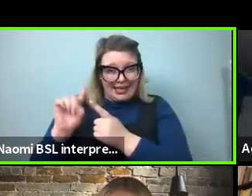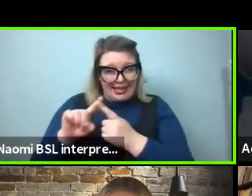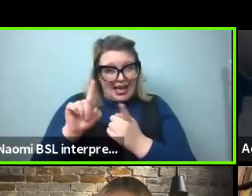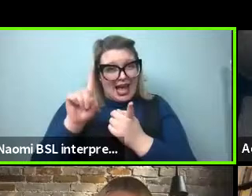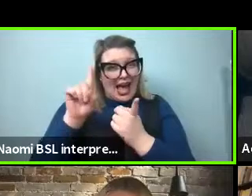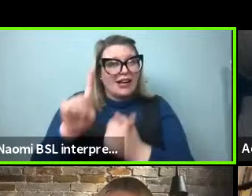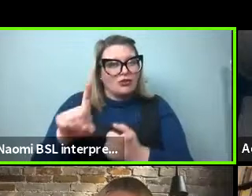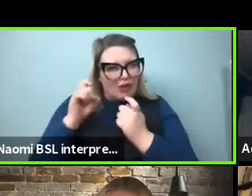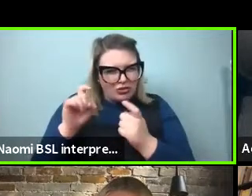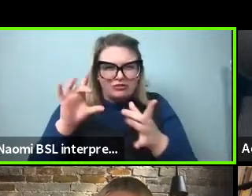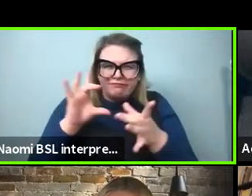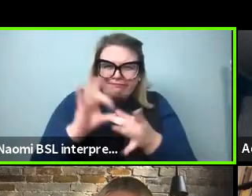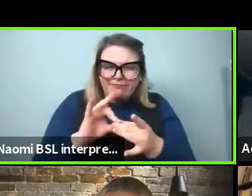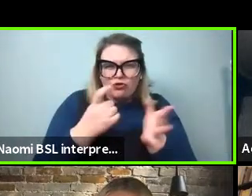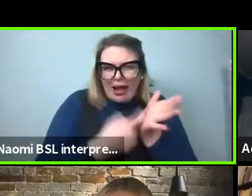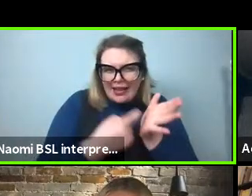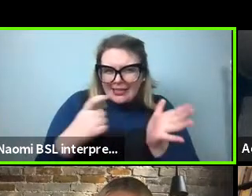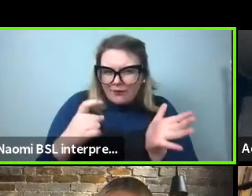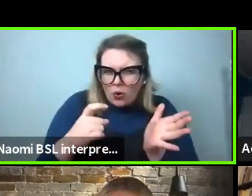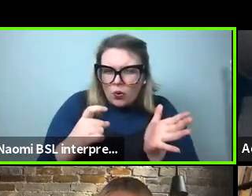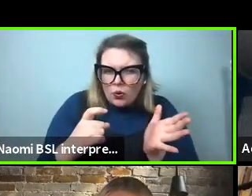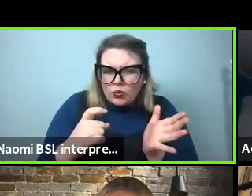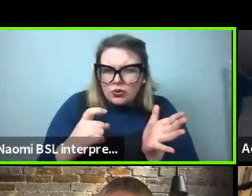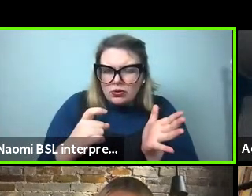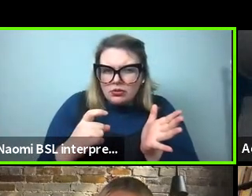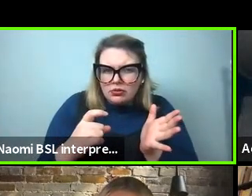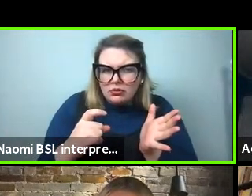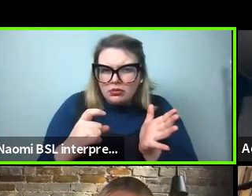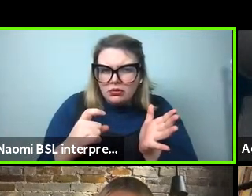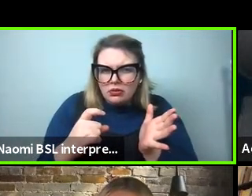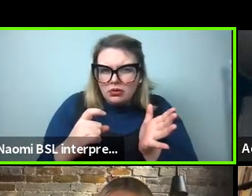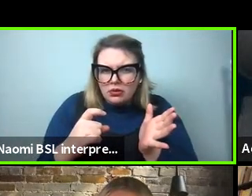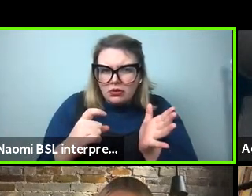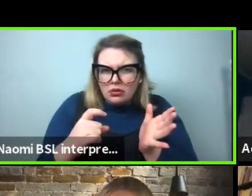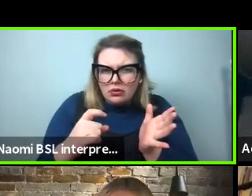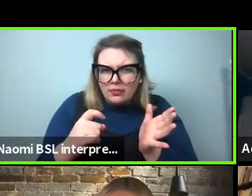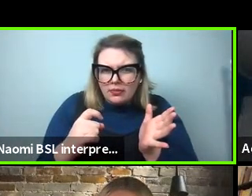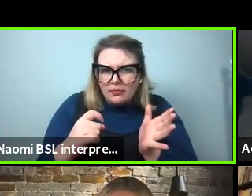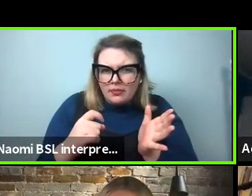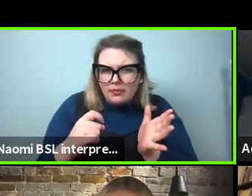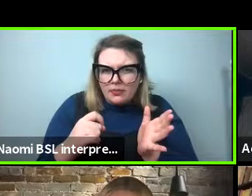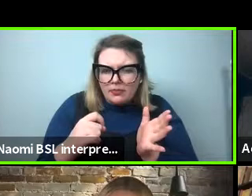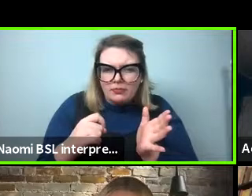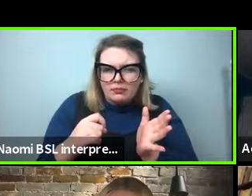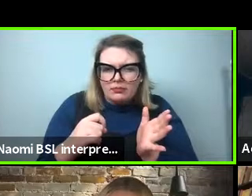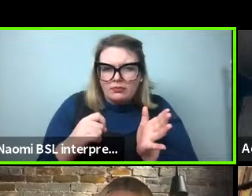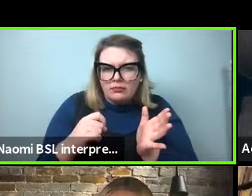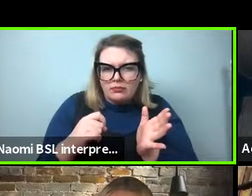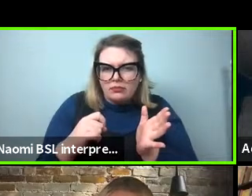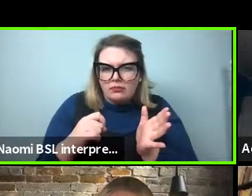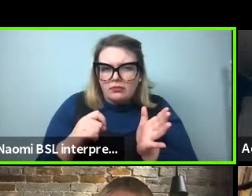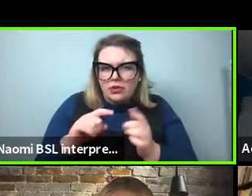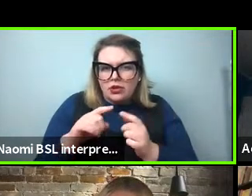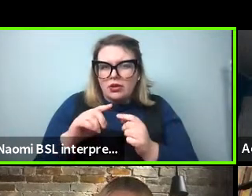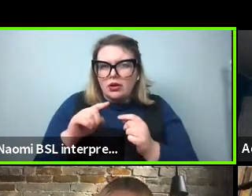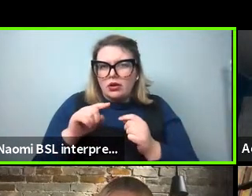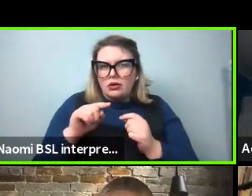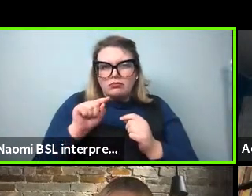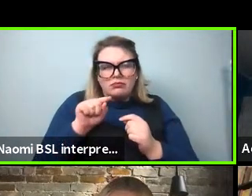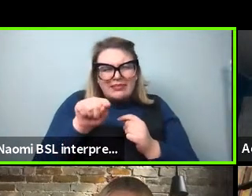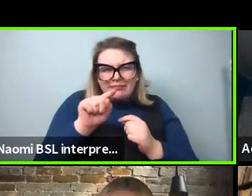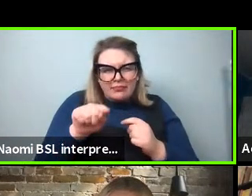relative clauses. Yes. Did you control for a parse of something like, you know,